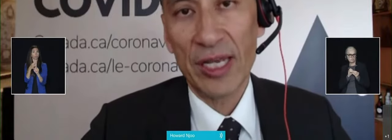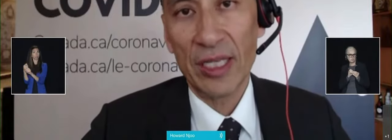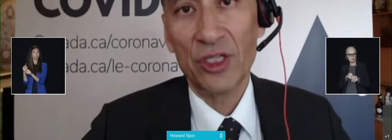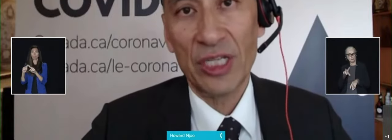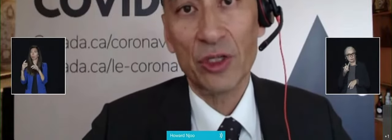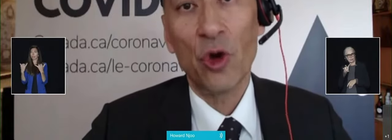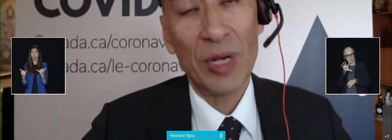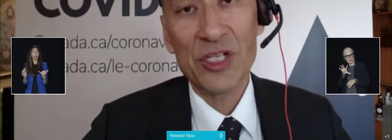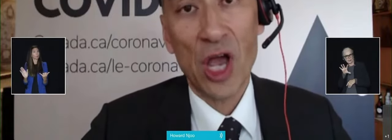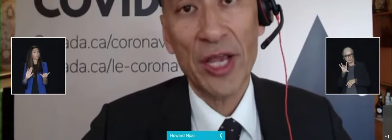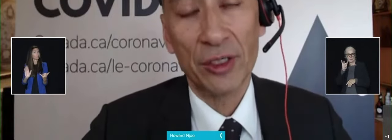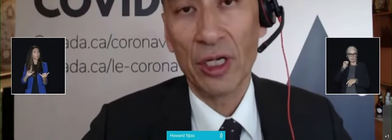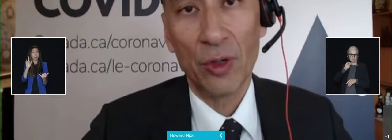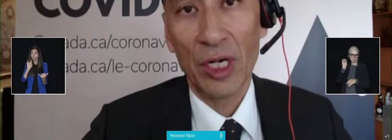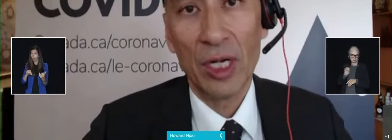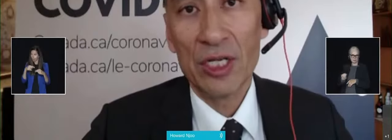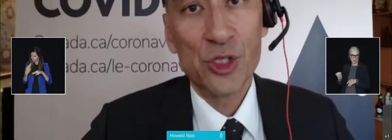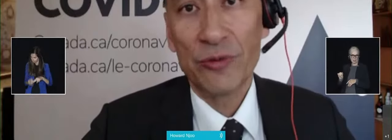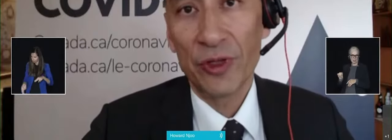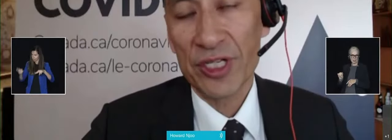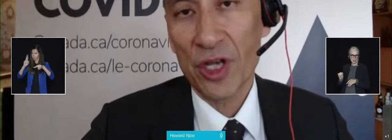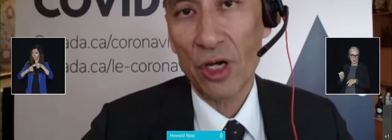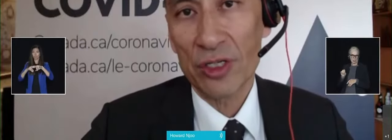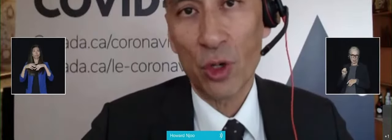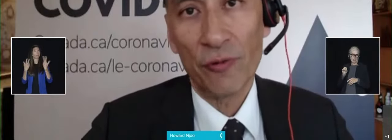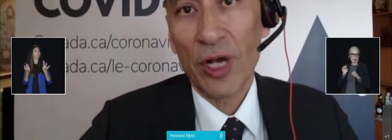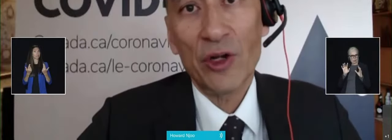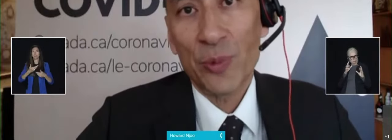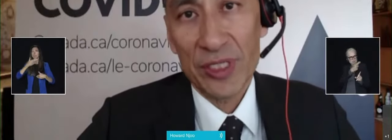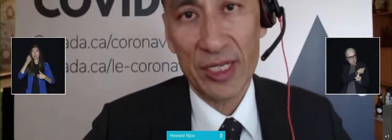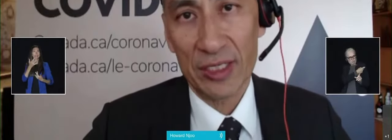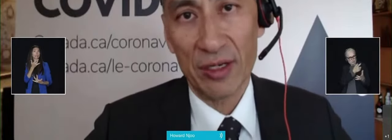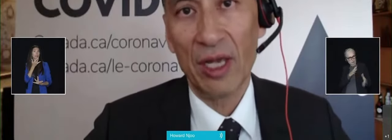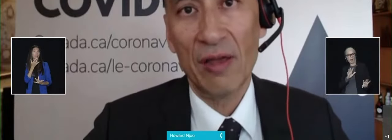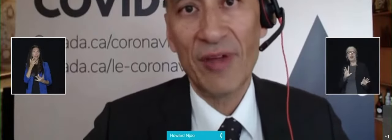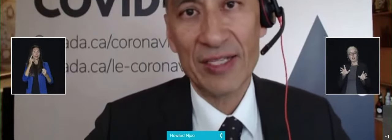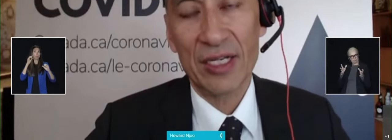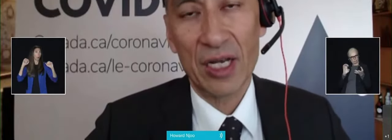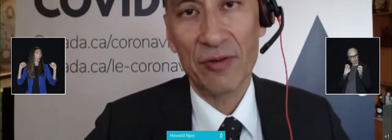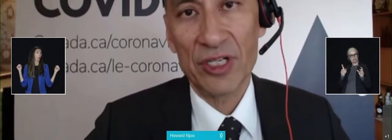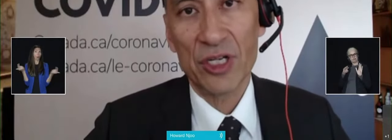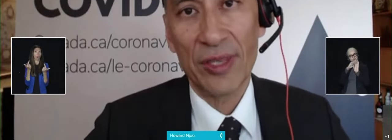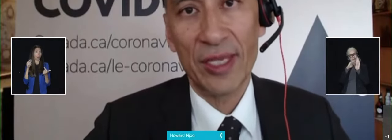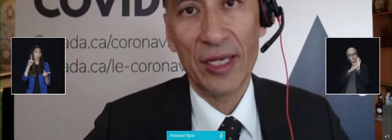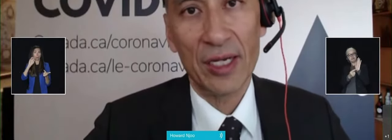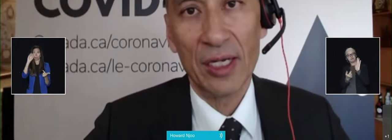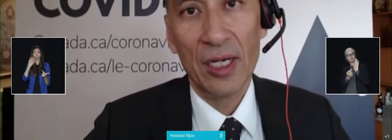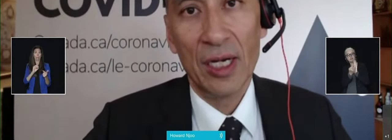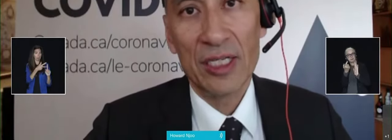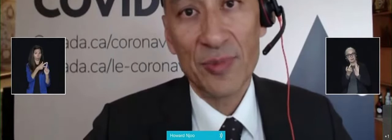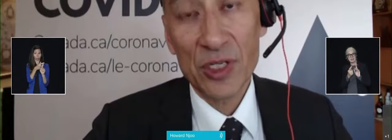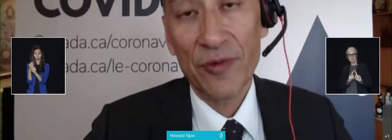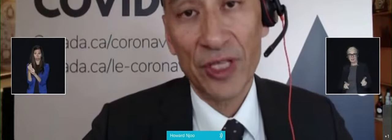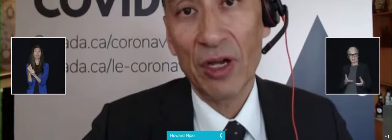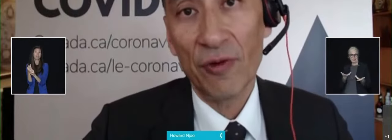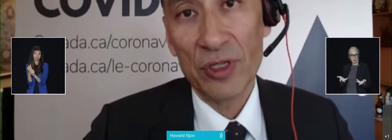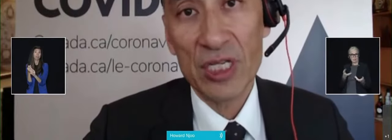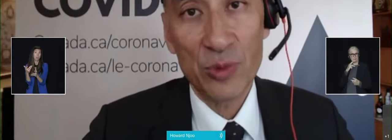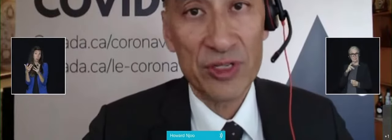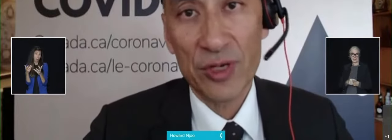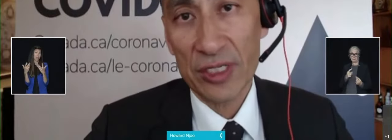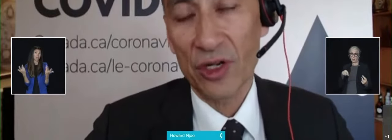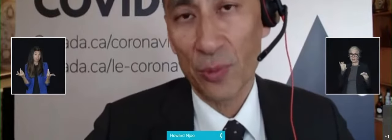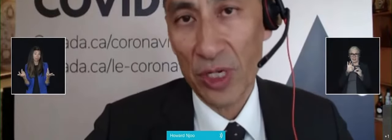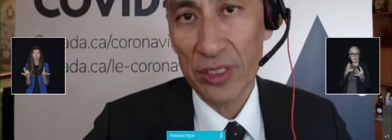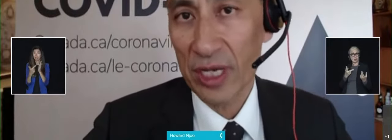now we're saying that you need to go much higher, you know, shoot for the stars, go for 100% vaccine coverage. So I think, especially for the young